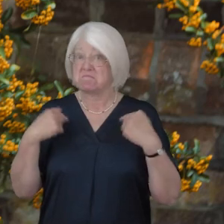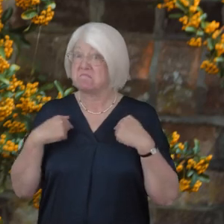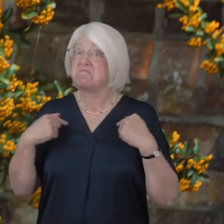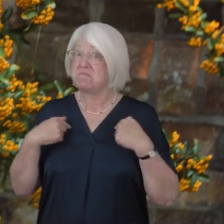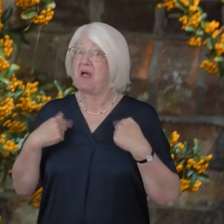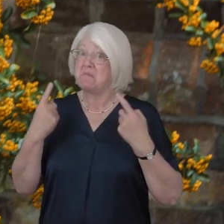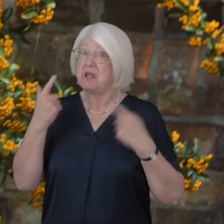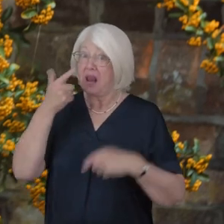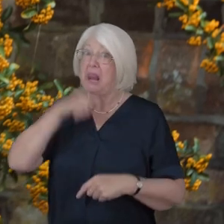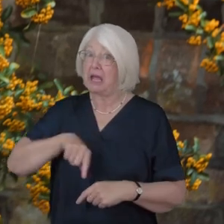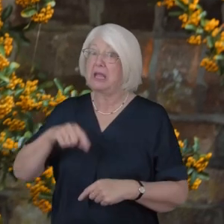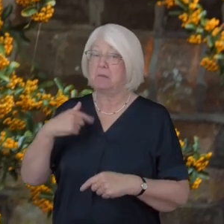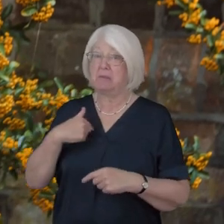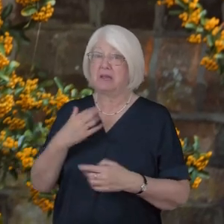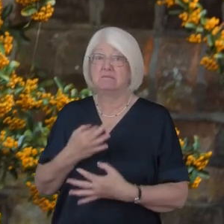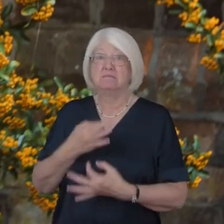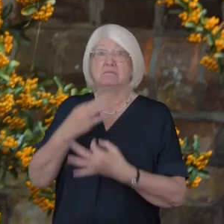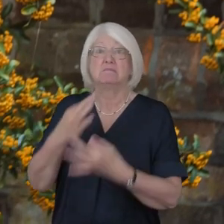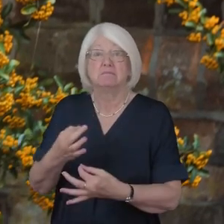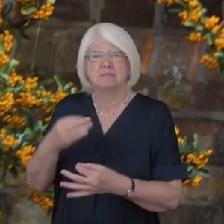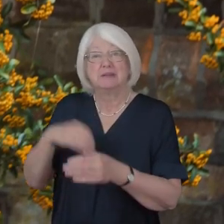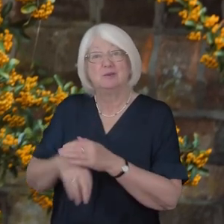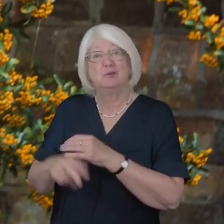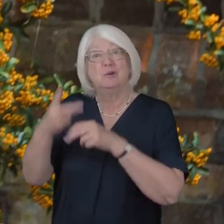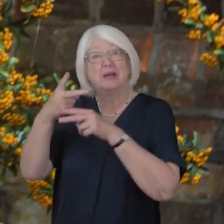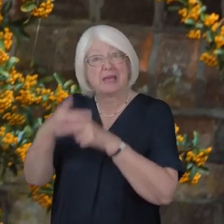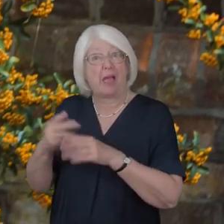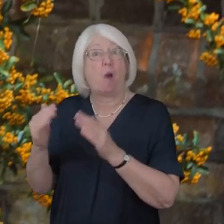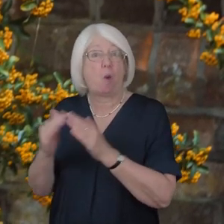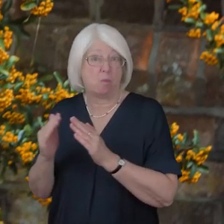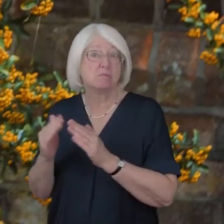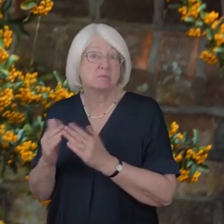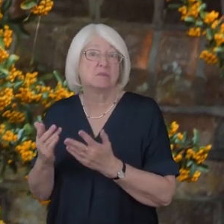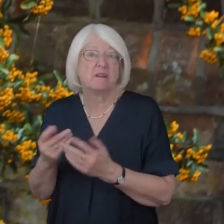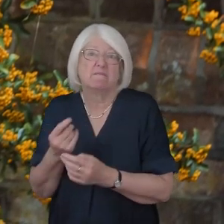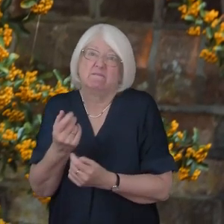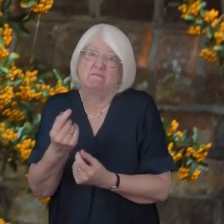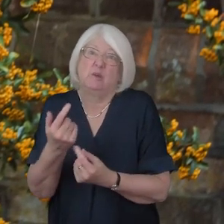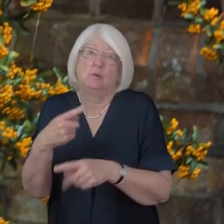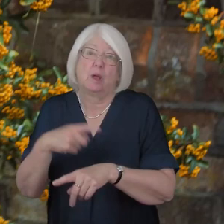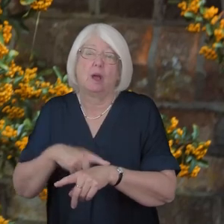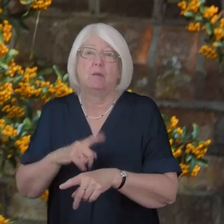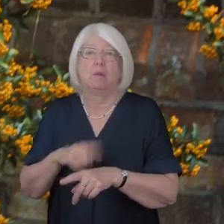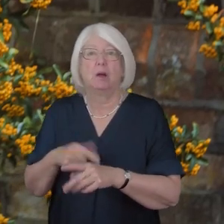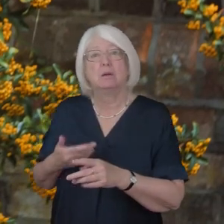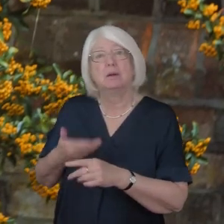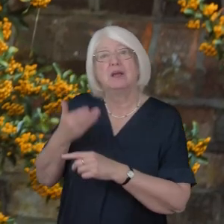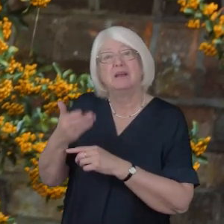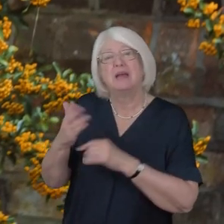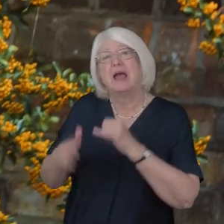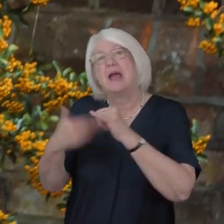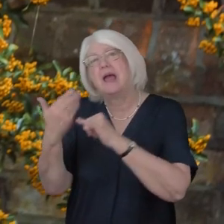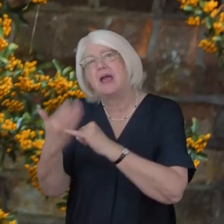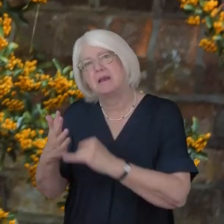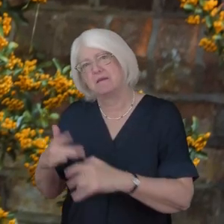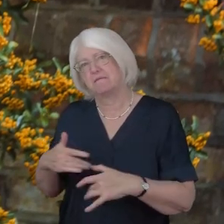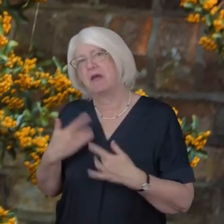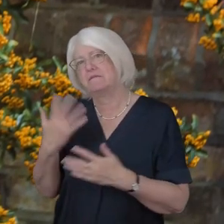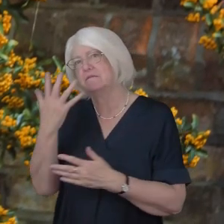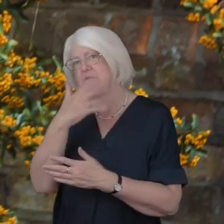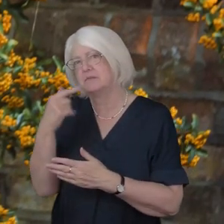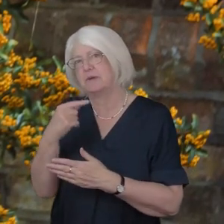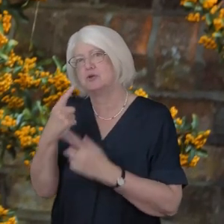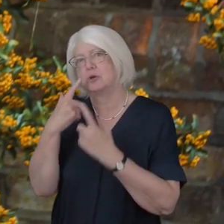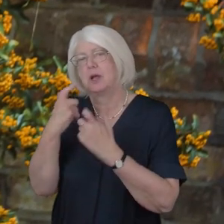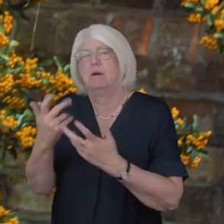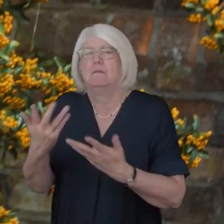invited in a couple of times to care homes which I think is unusual but I was invited in to do end of life spiritual care which